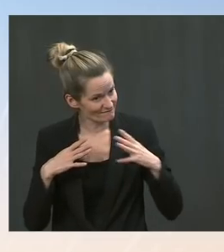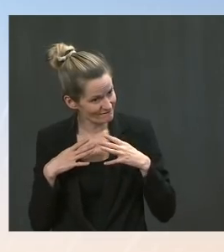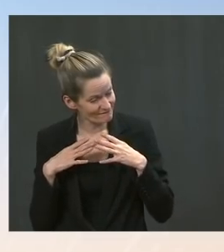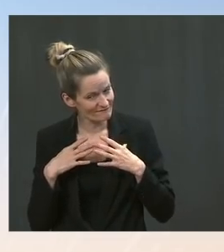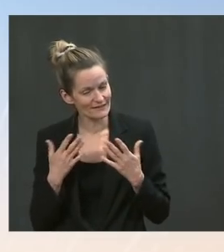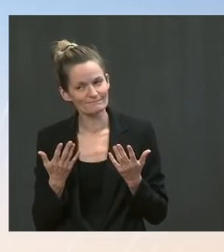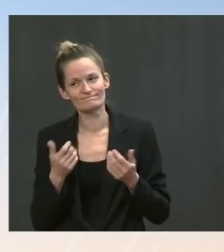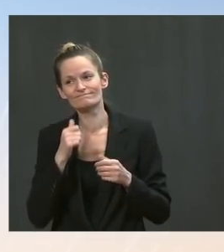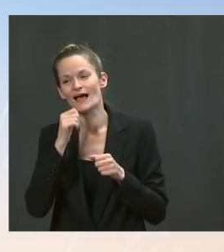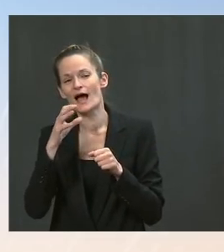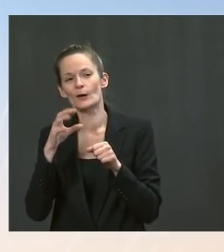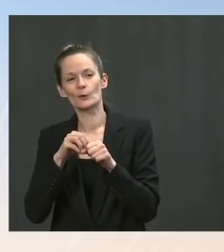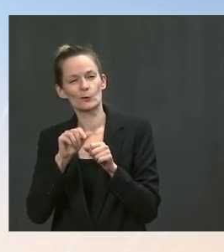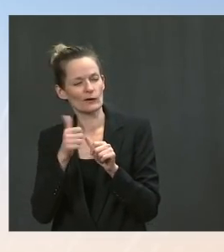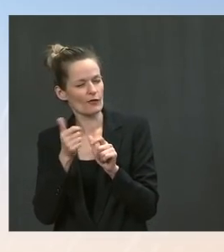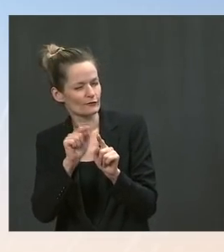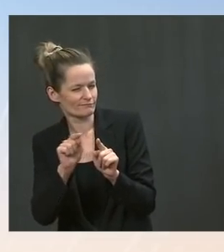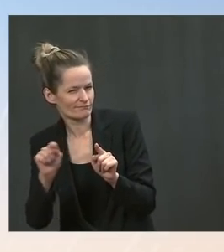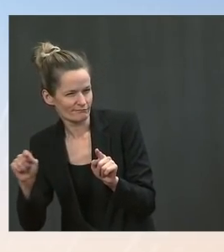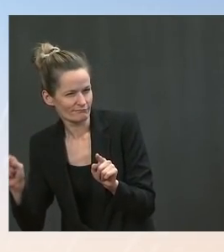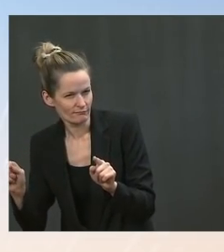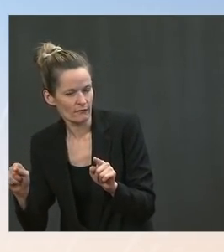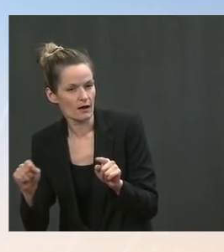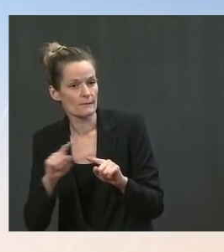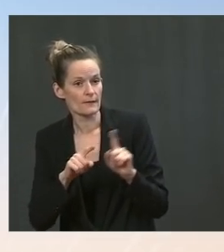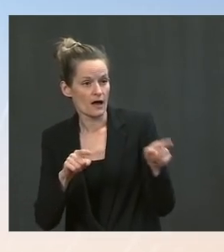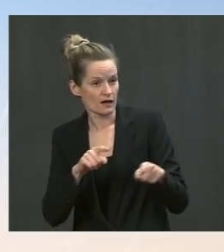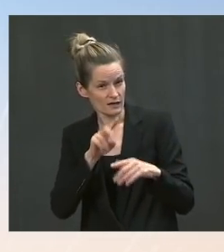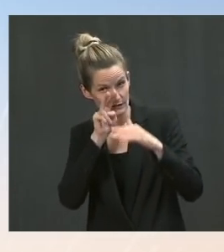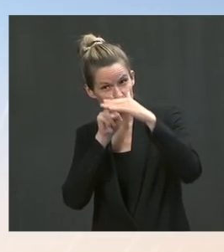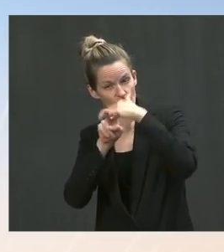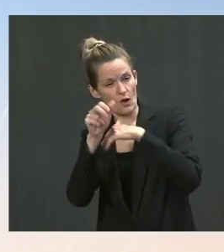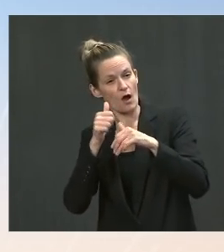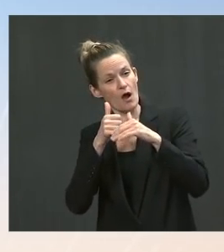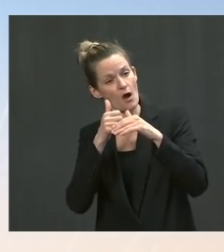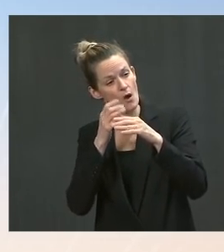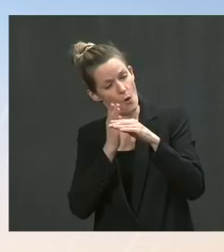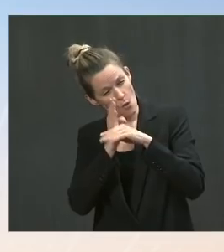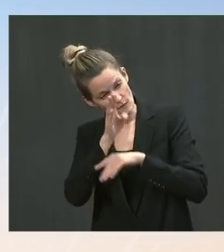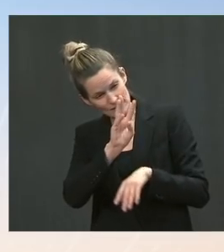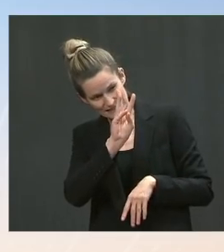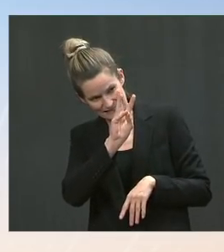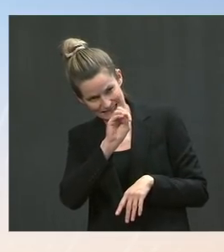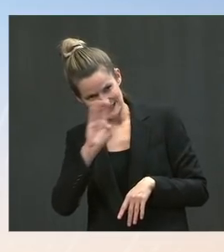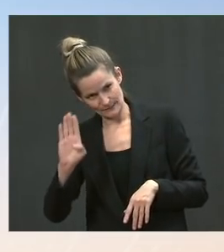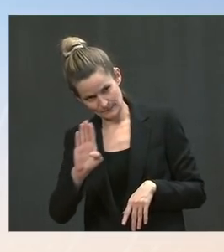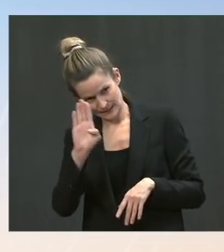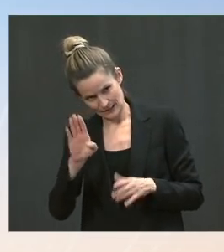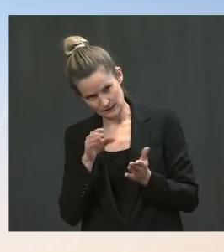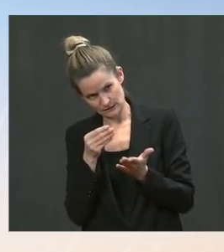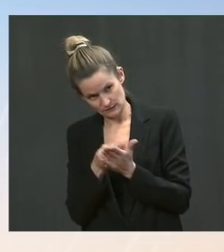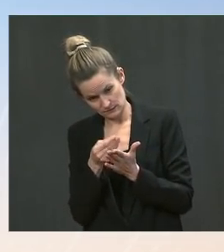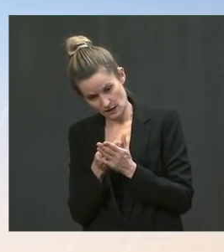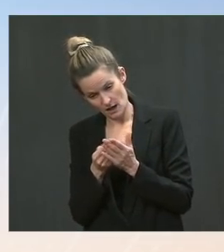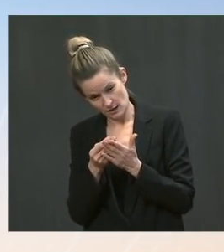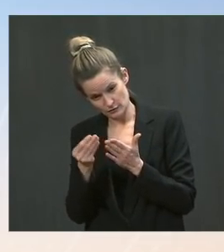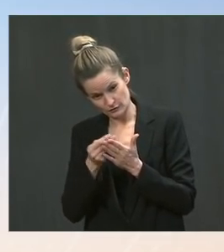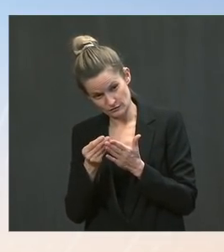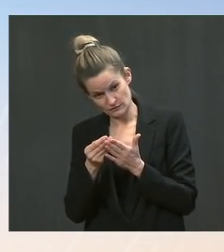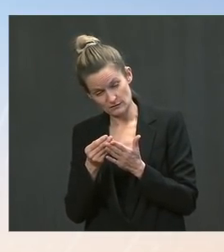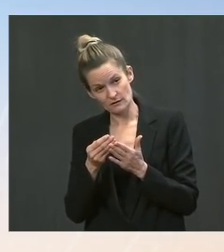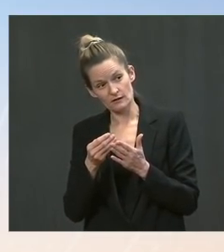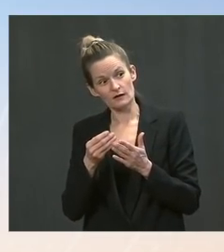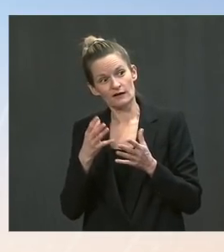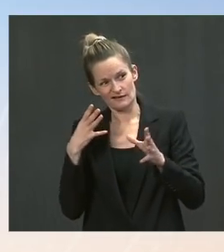CBO had originally estimated, and over $60 billion in higher spectrum revenue from a February auction than CBO had anticipated. It also